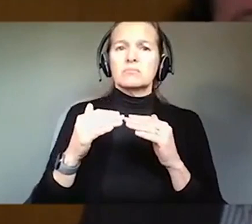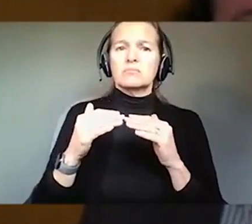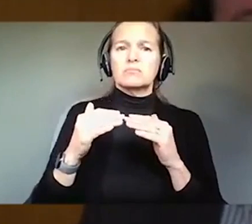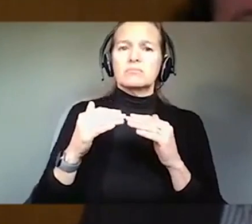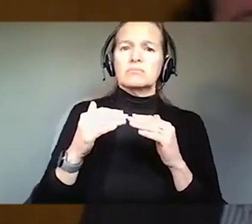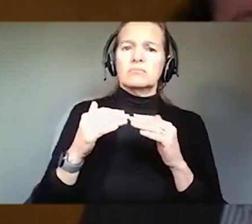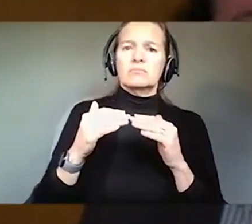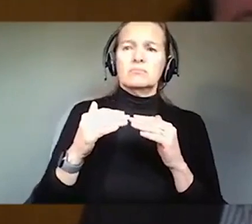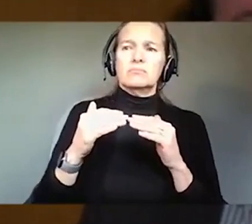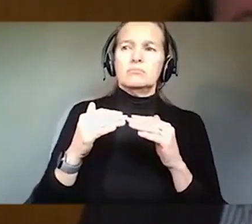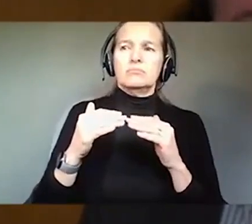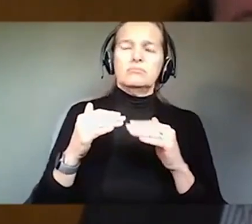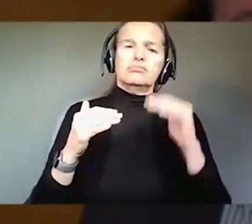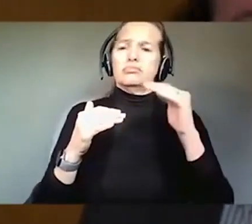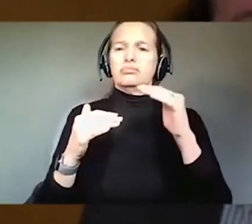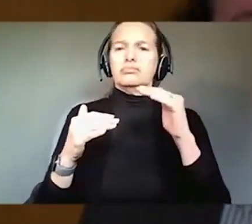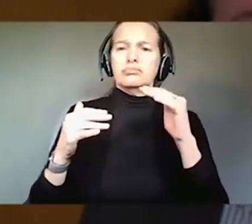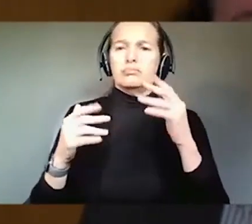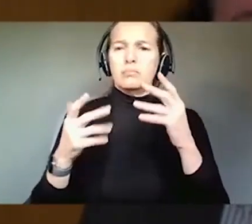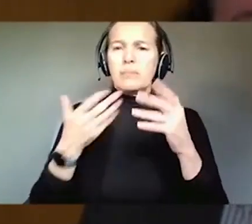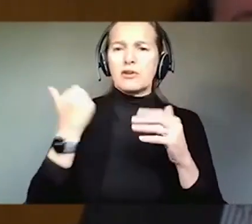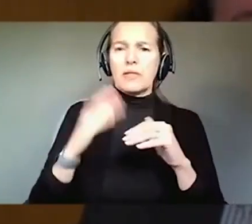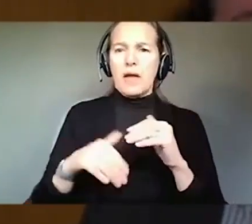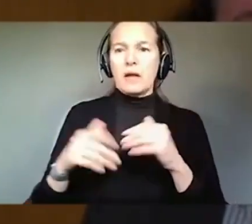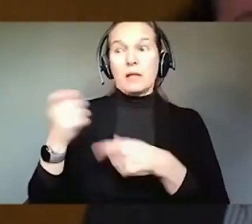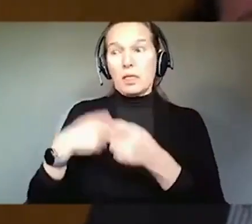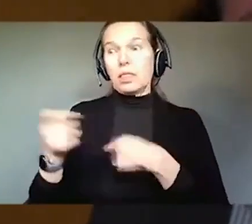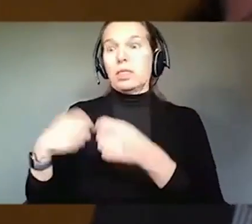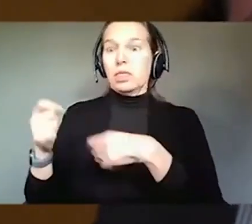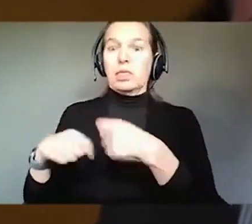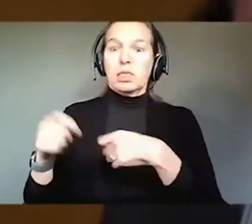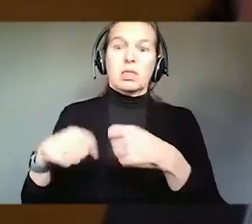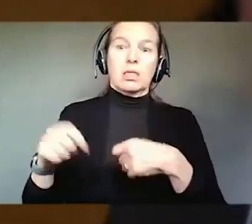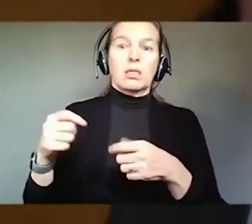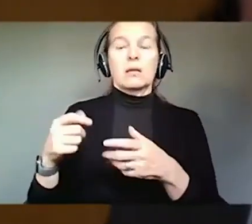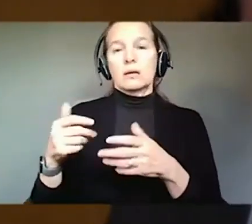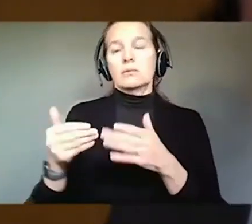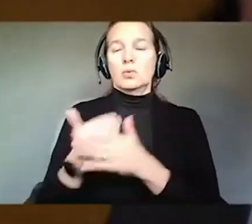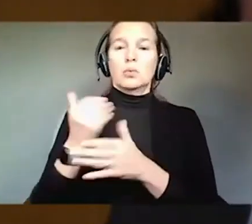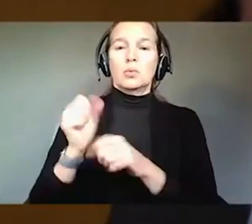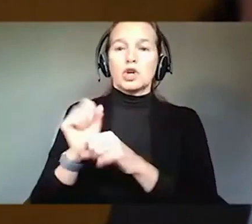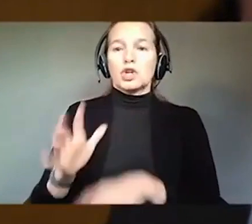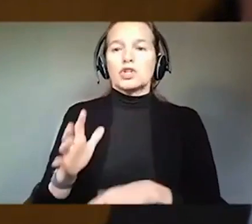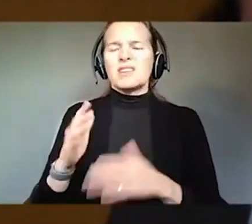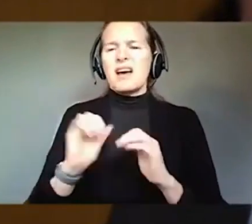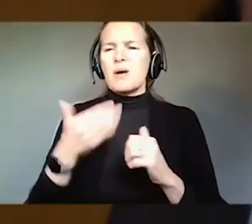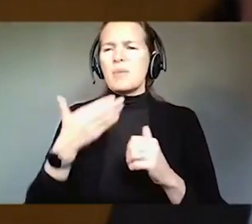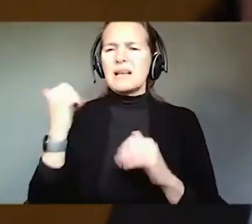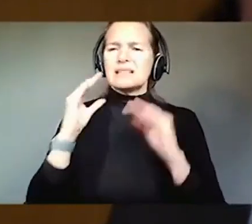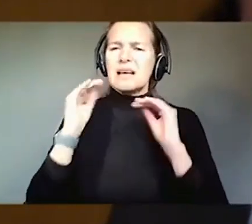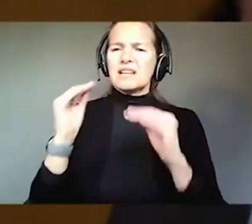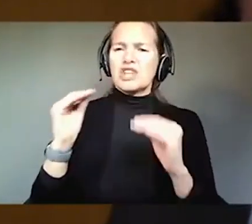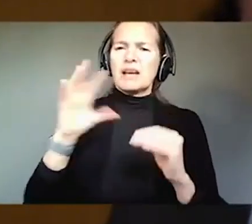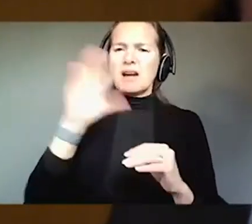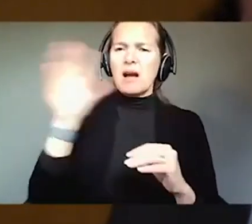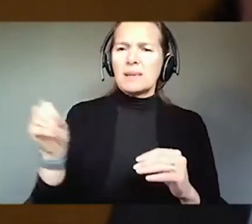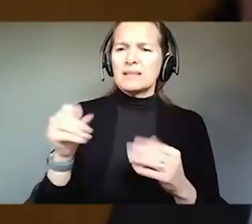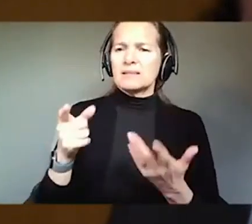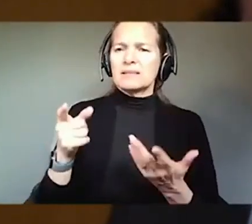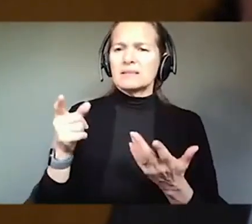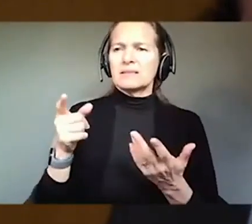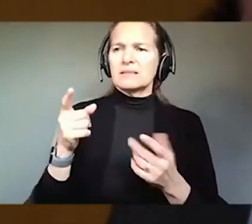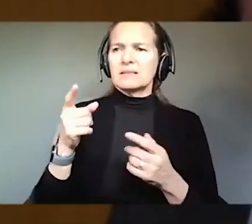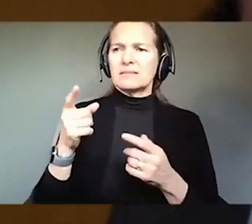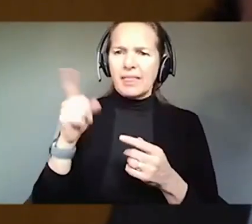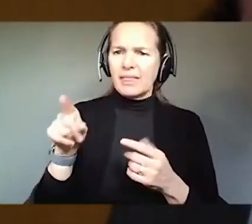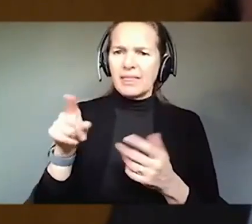turnover rate, just one example. Right. What's the best way to educate employers about these misconceptions and overcoming some of these misconceptions?